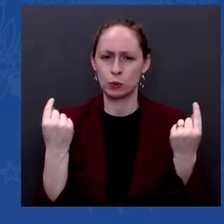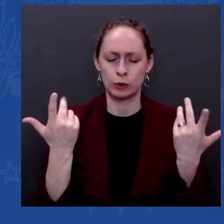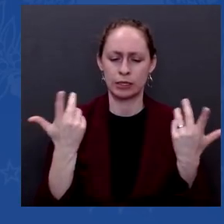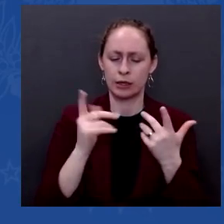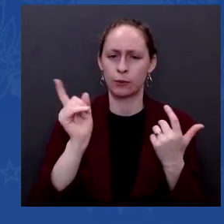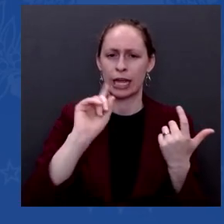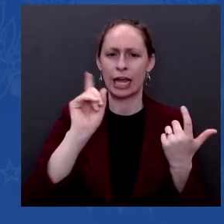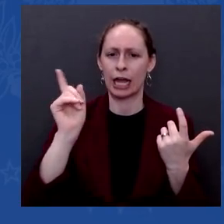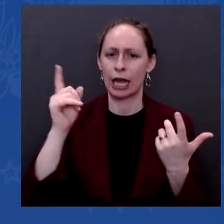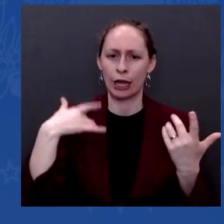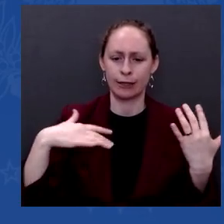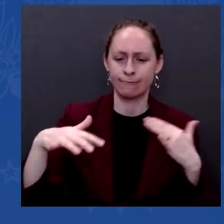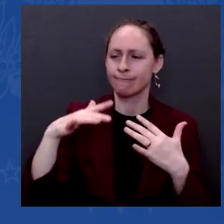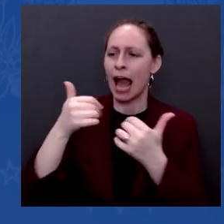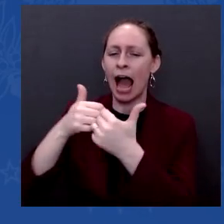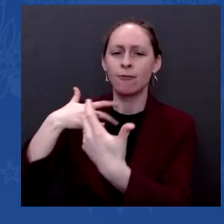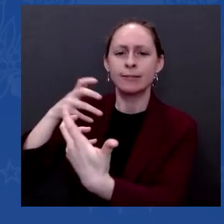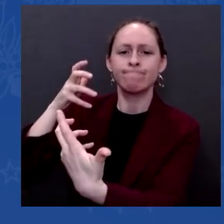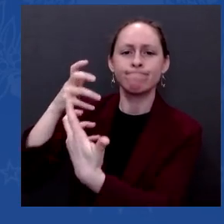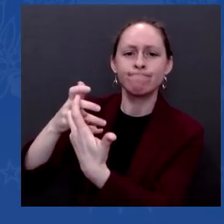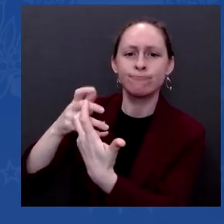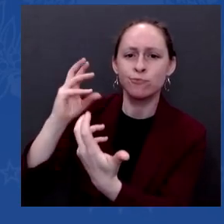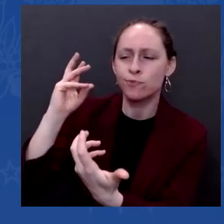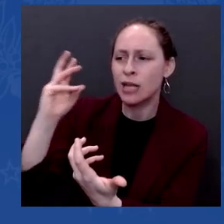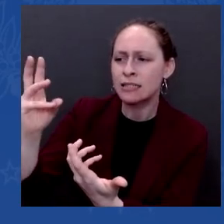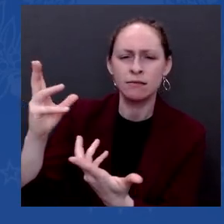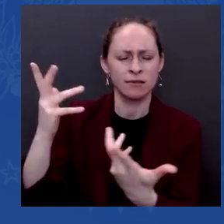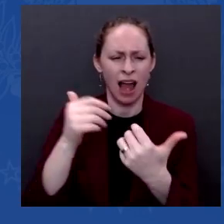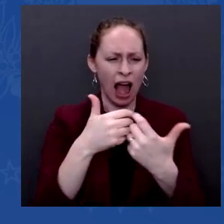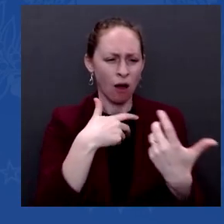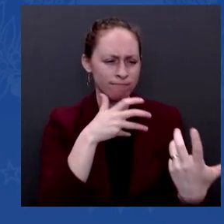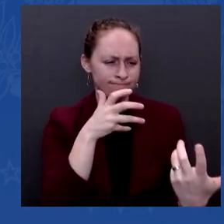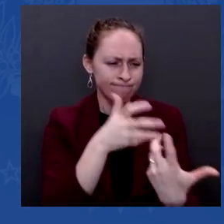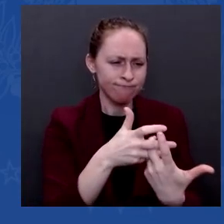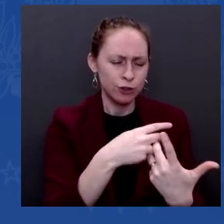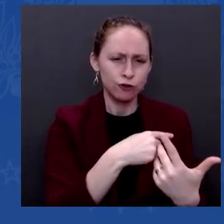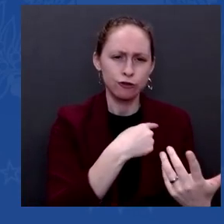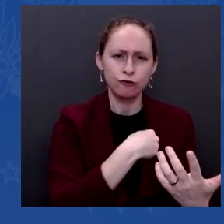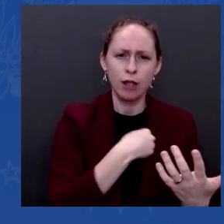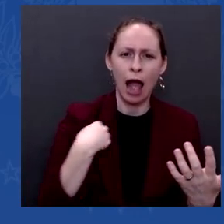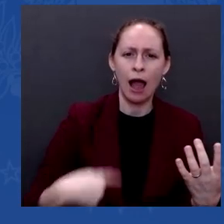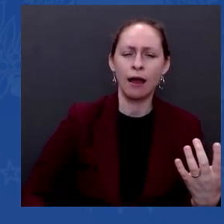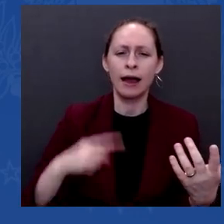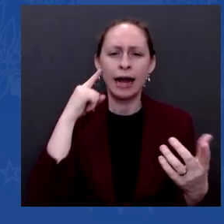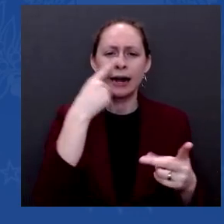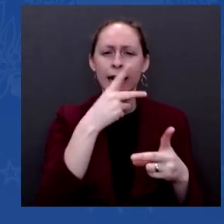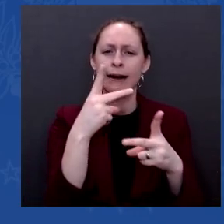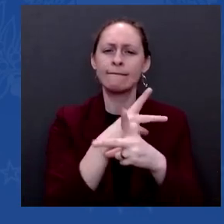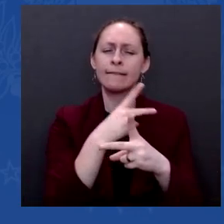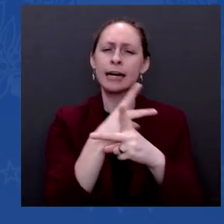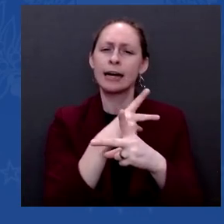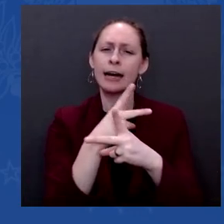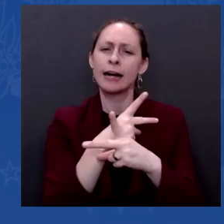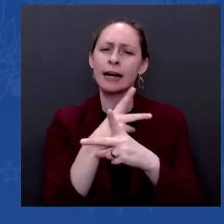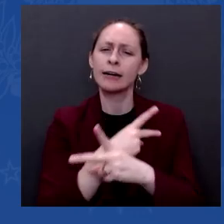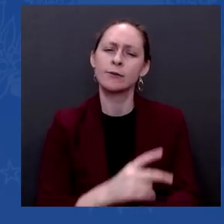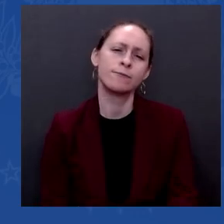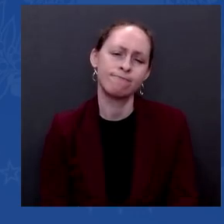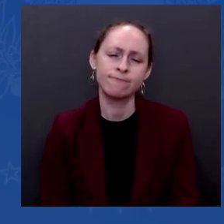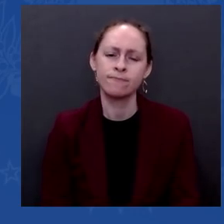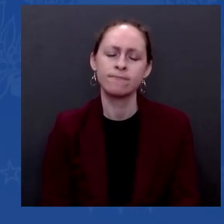David, I'm not so sure he has —